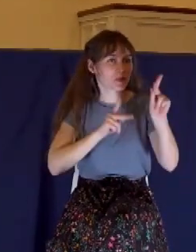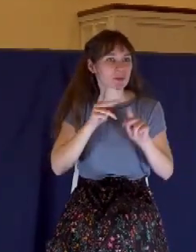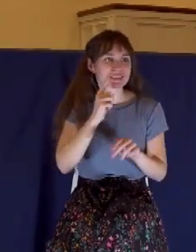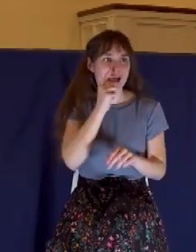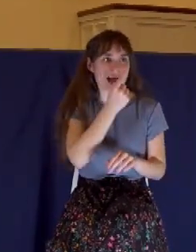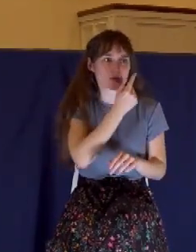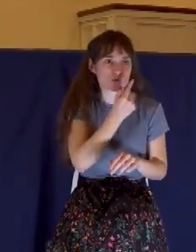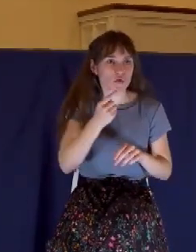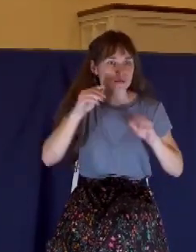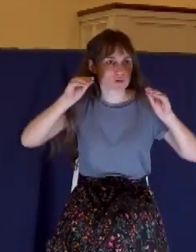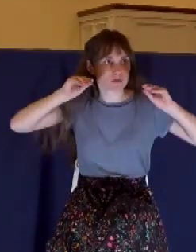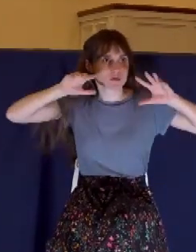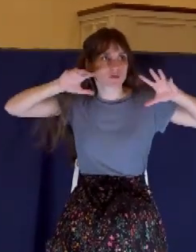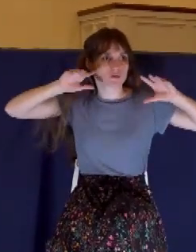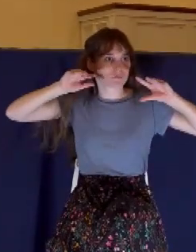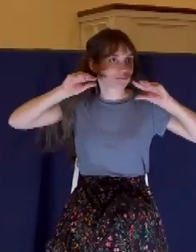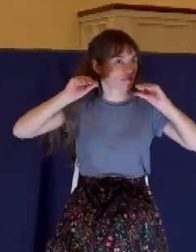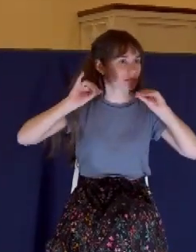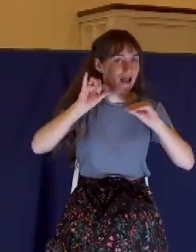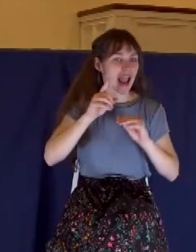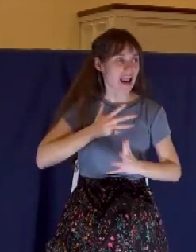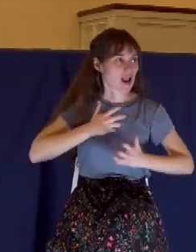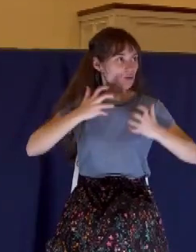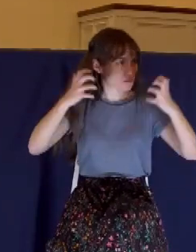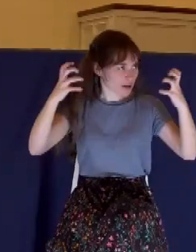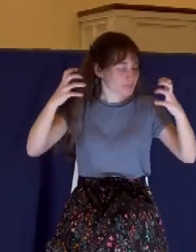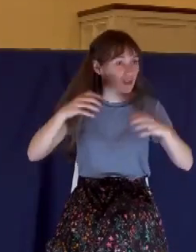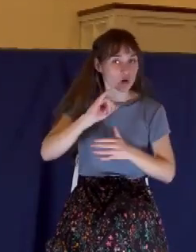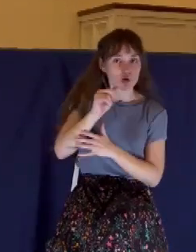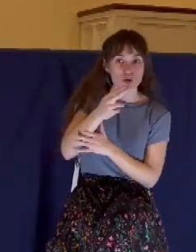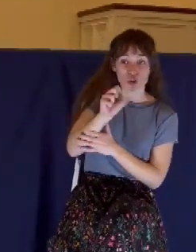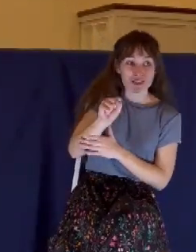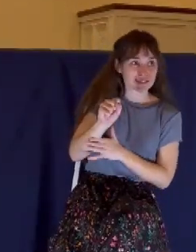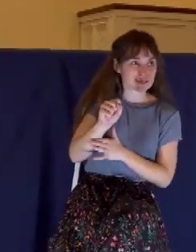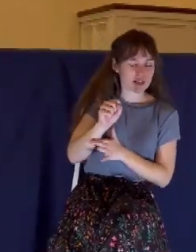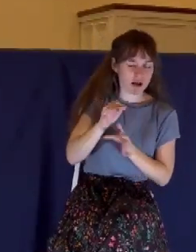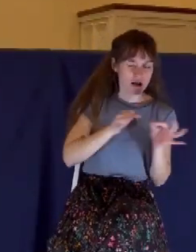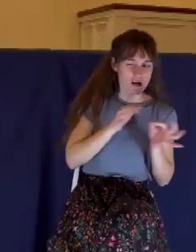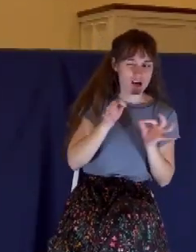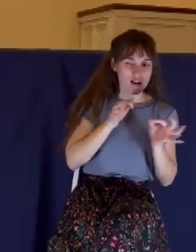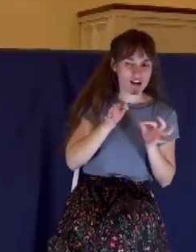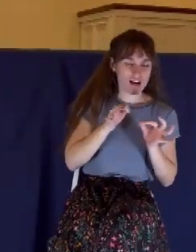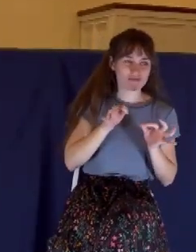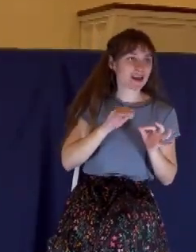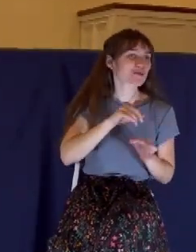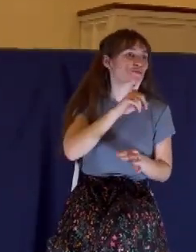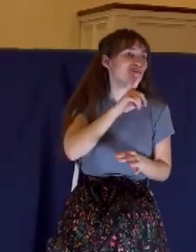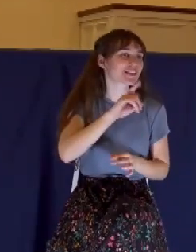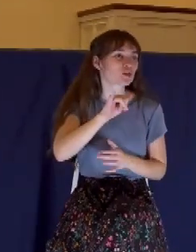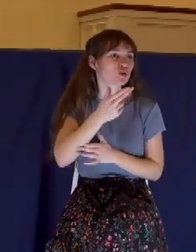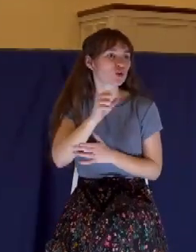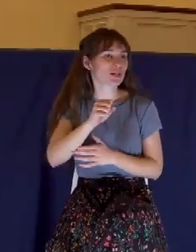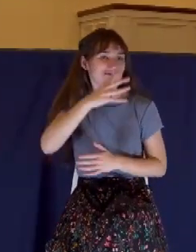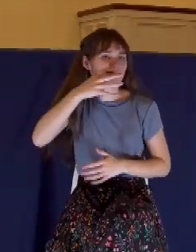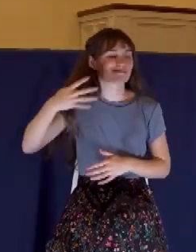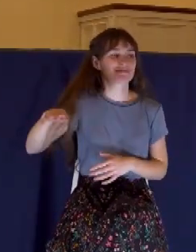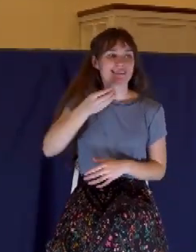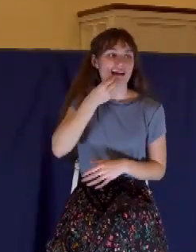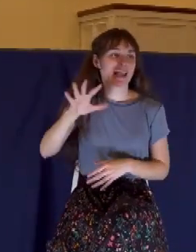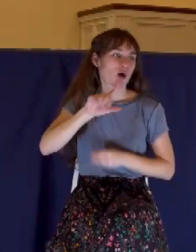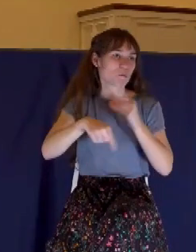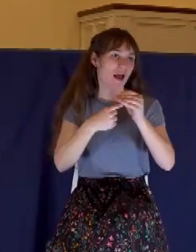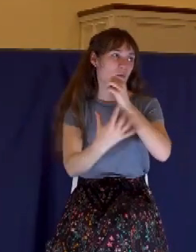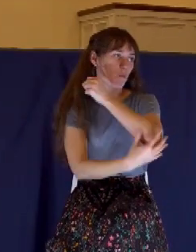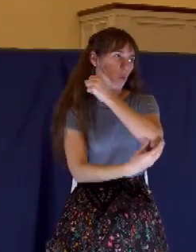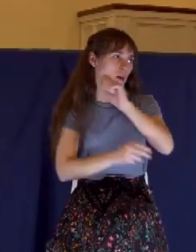Judas was the one behind this whole thing. And you know what? He had no real interest in the poor. Listen to what John 12, 6 says. And he said